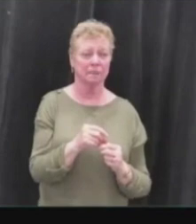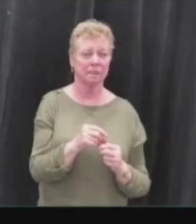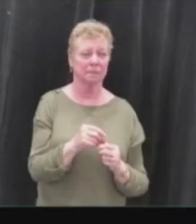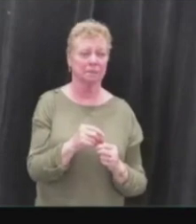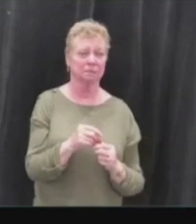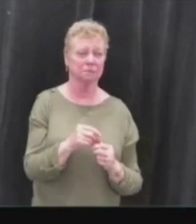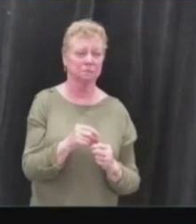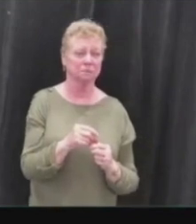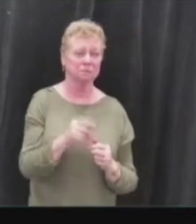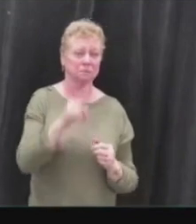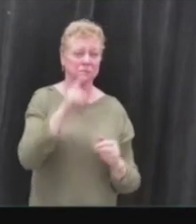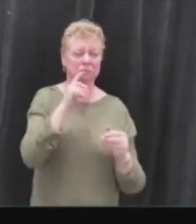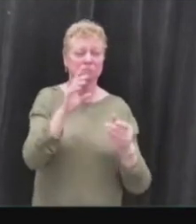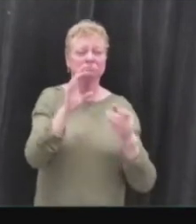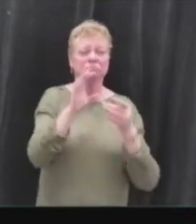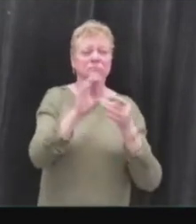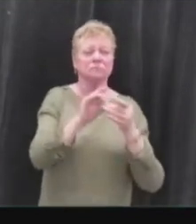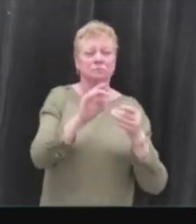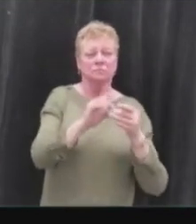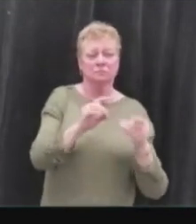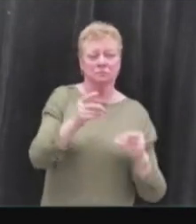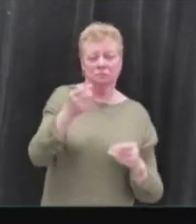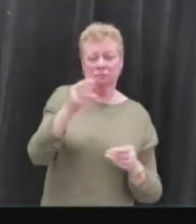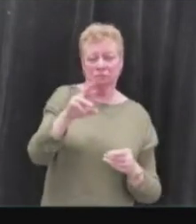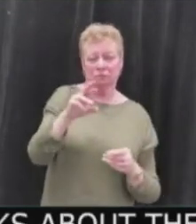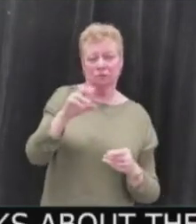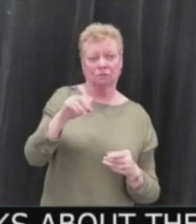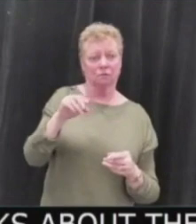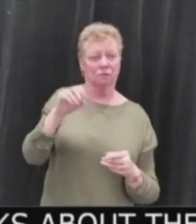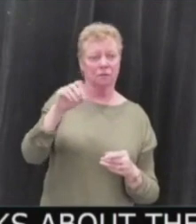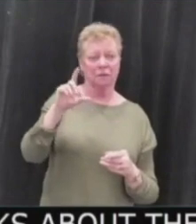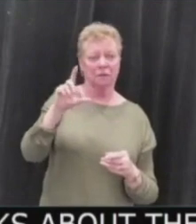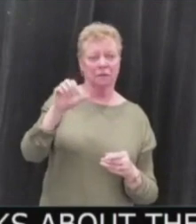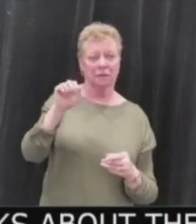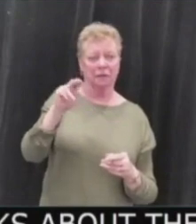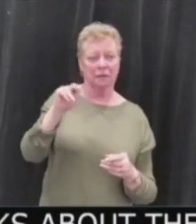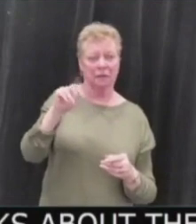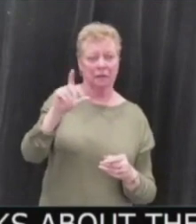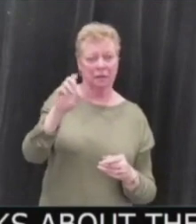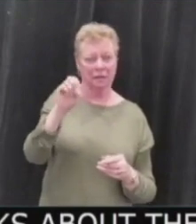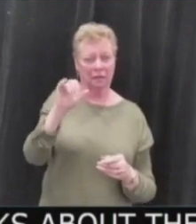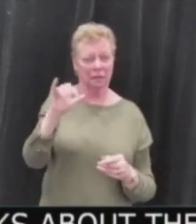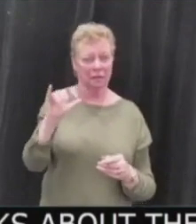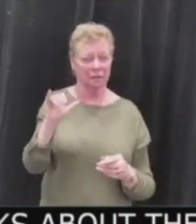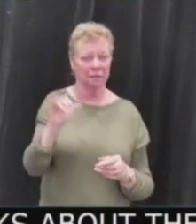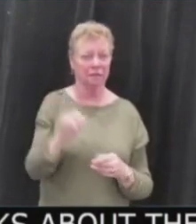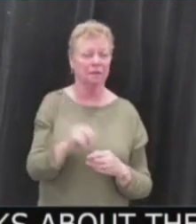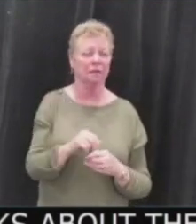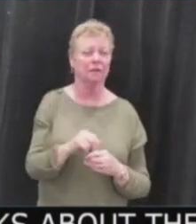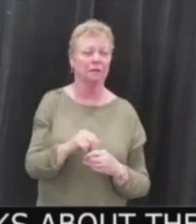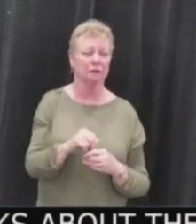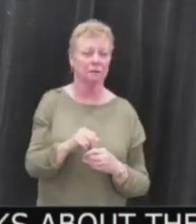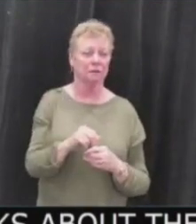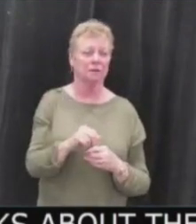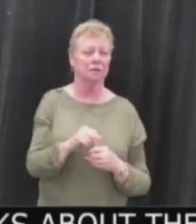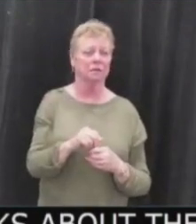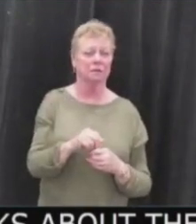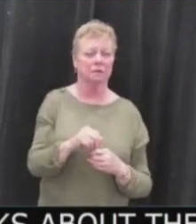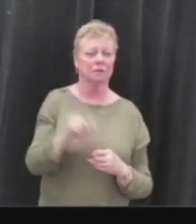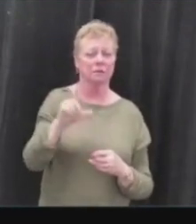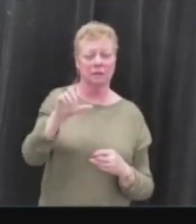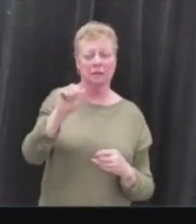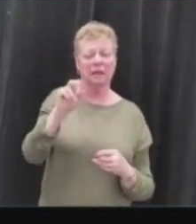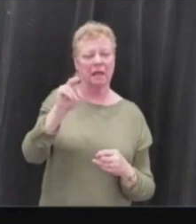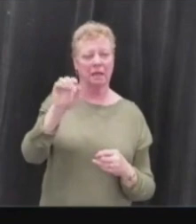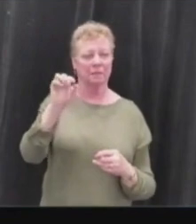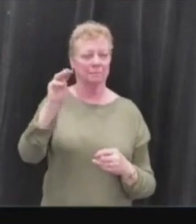he talks about the testimony of Dr. Kaelin Langman. And on that note, I have Dr. Langman's mass homicide